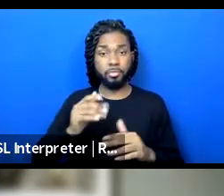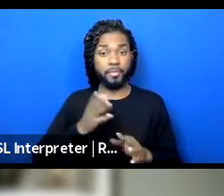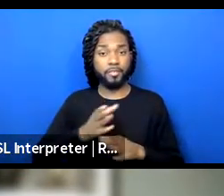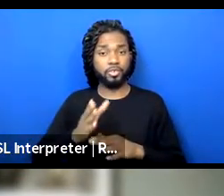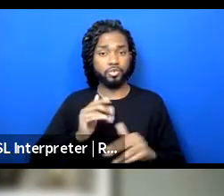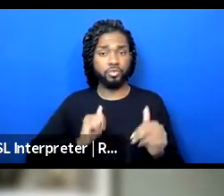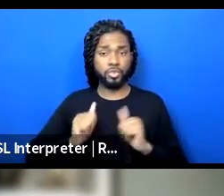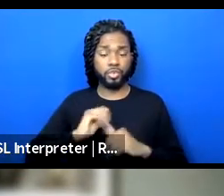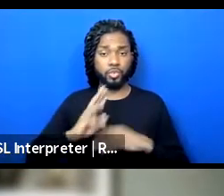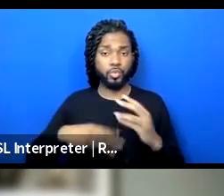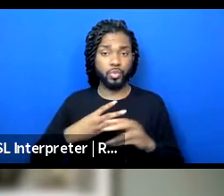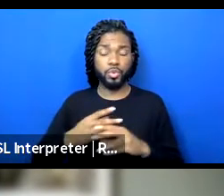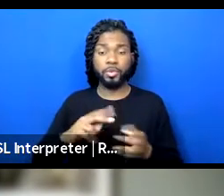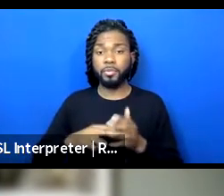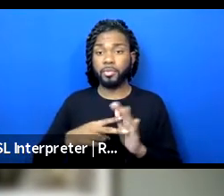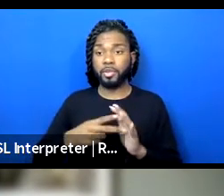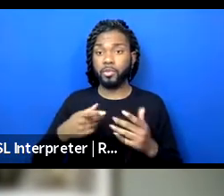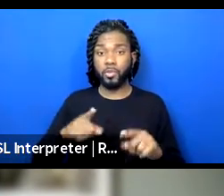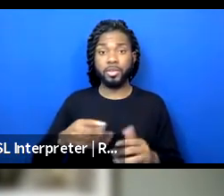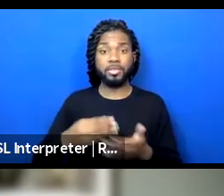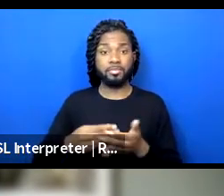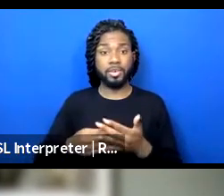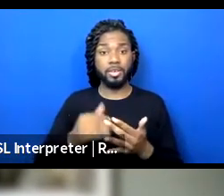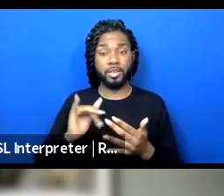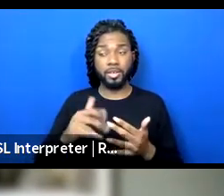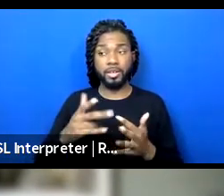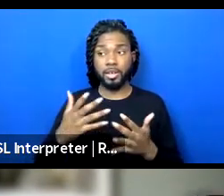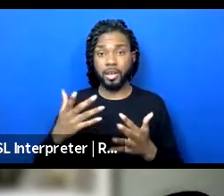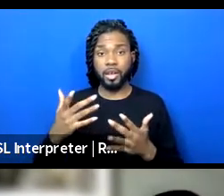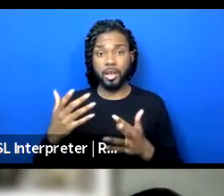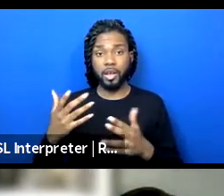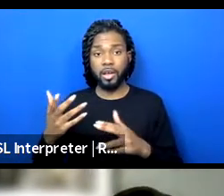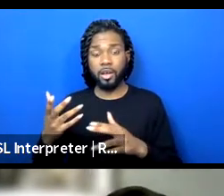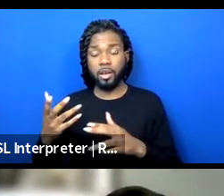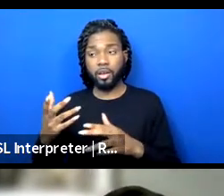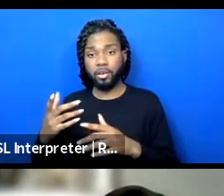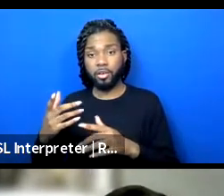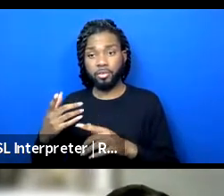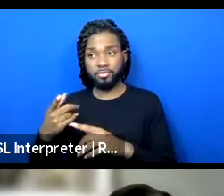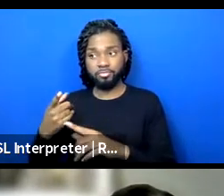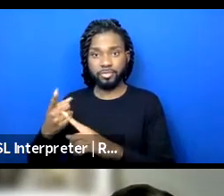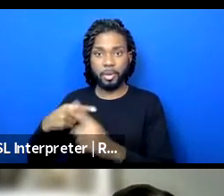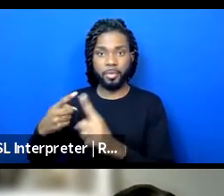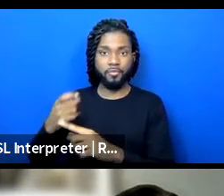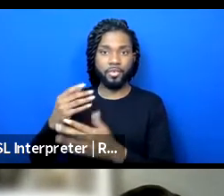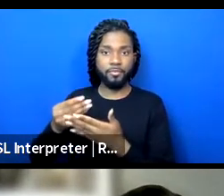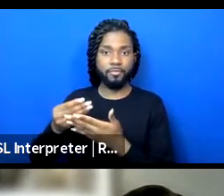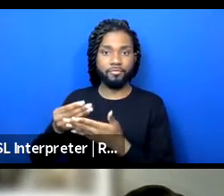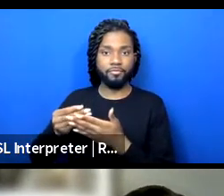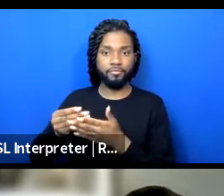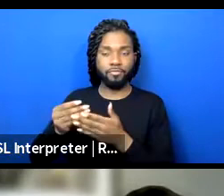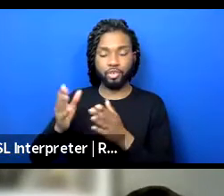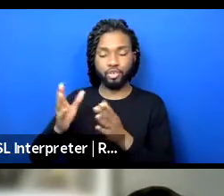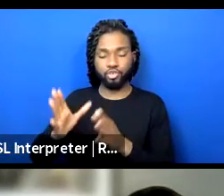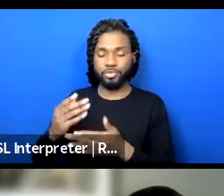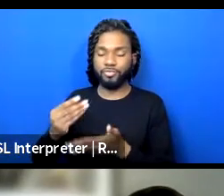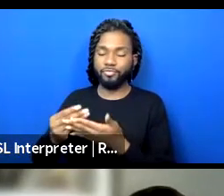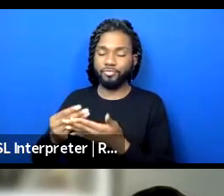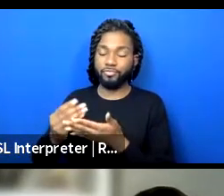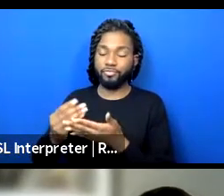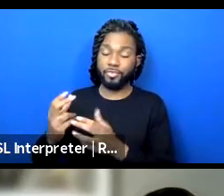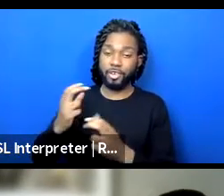right? As the money is going out from funders to take an active role as a collective group of companies